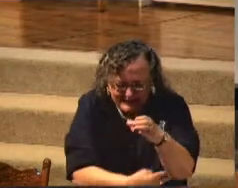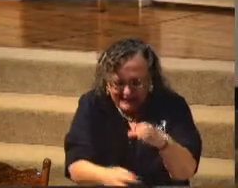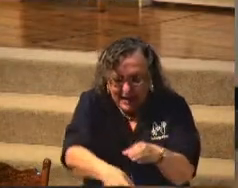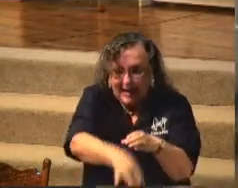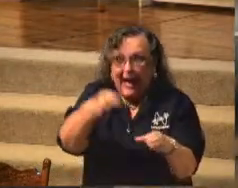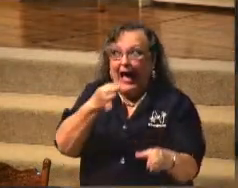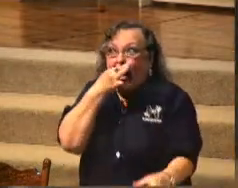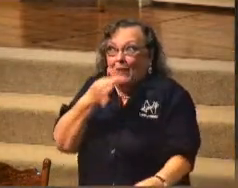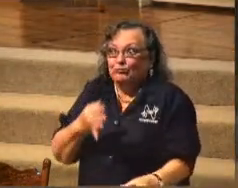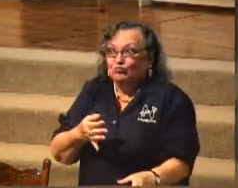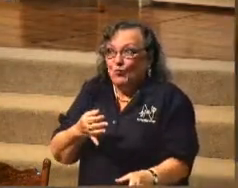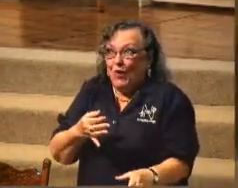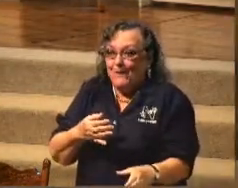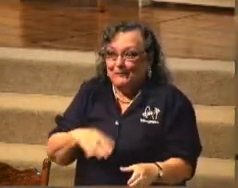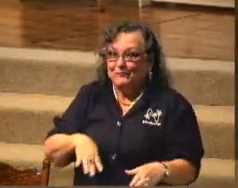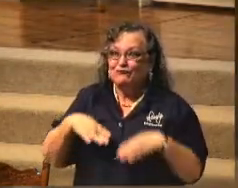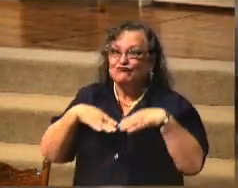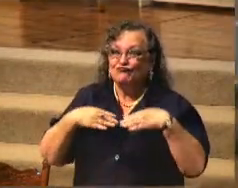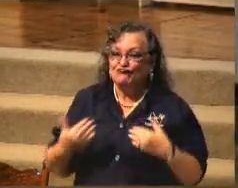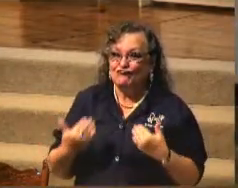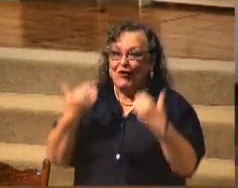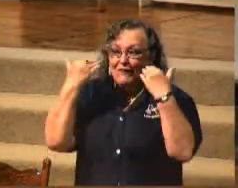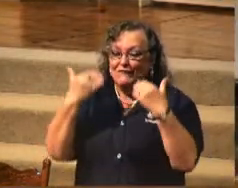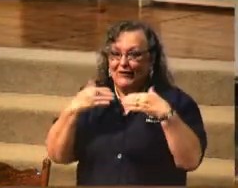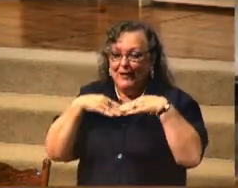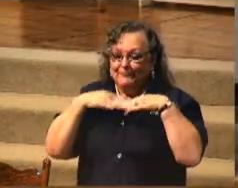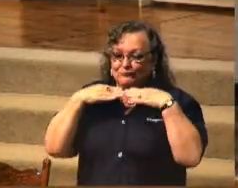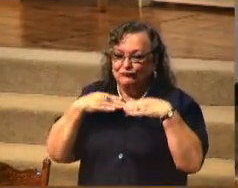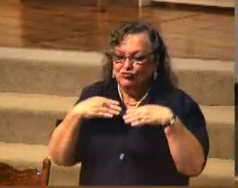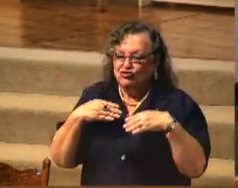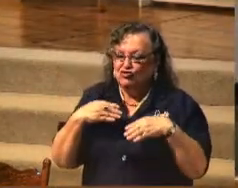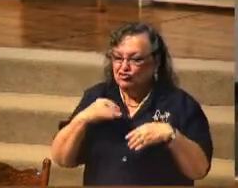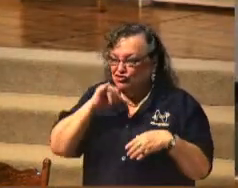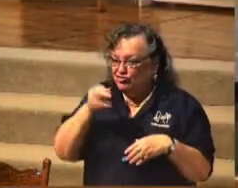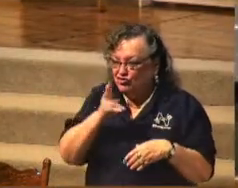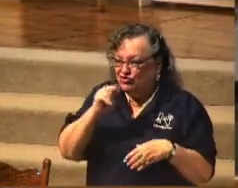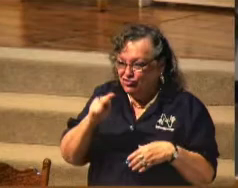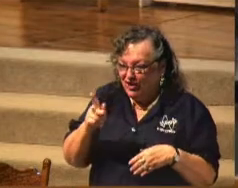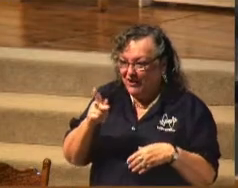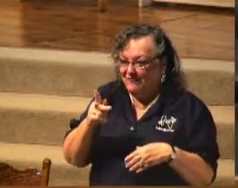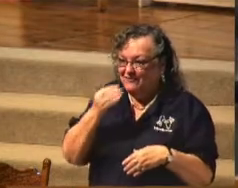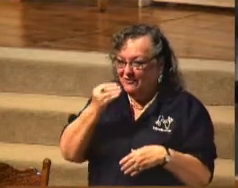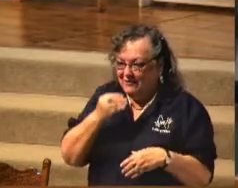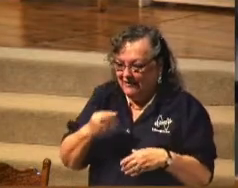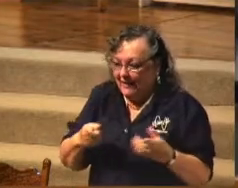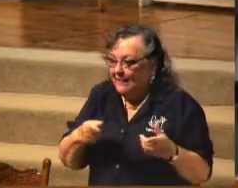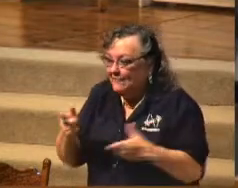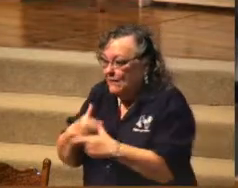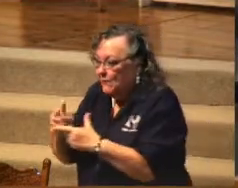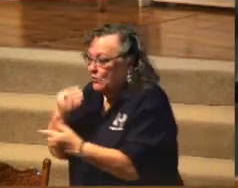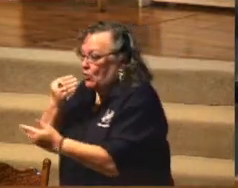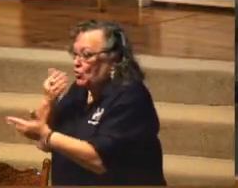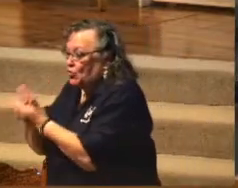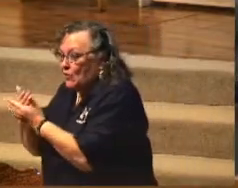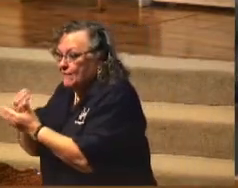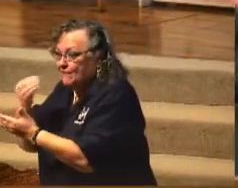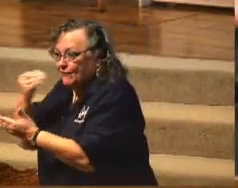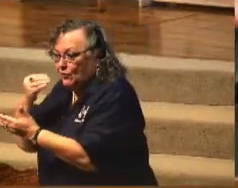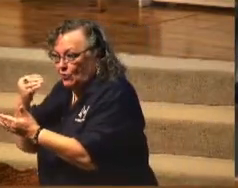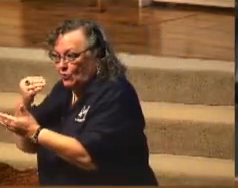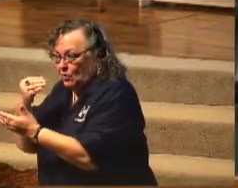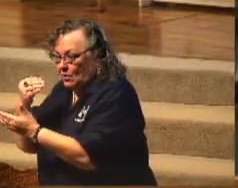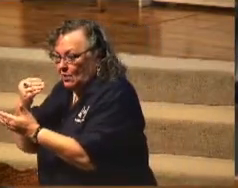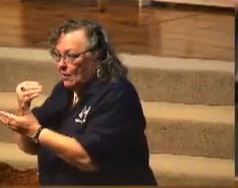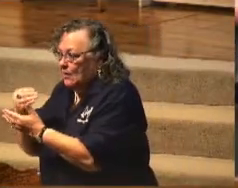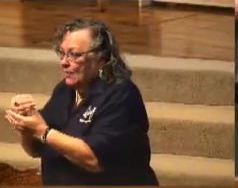And we fill up on junk food, so in the real good food, the stuff that's going to sustain you and nutrients and carry you and give you strength